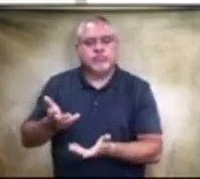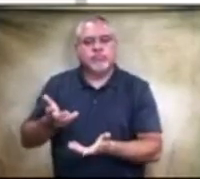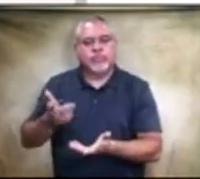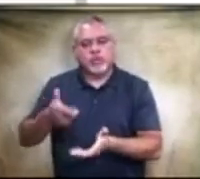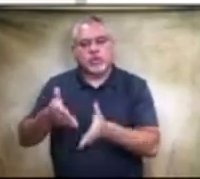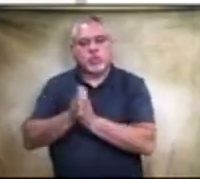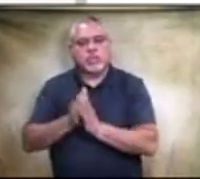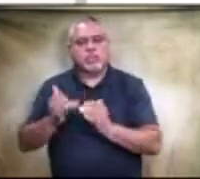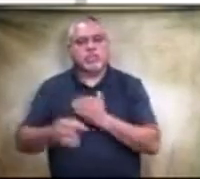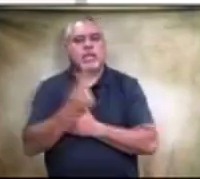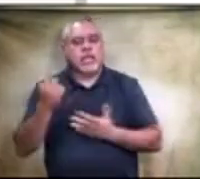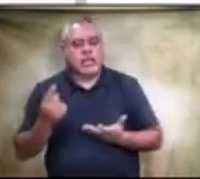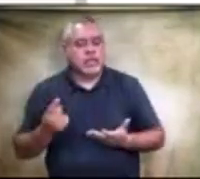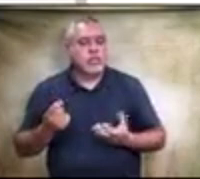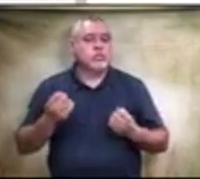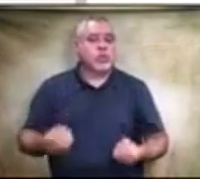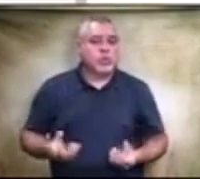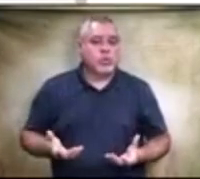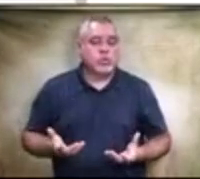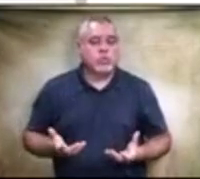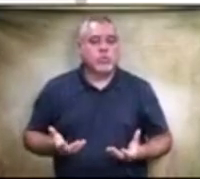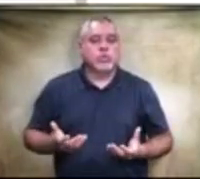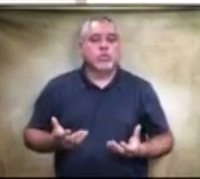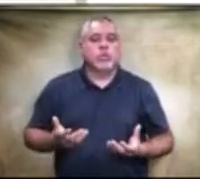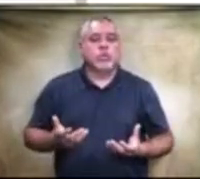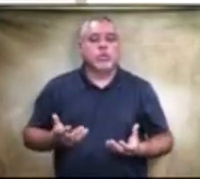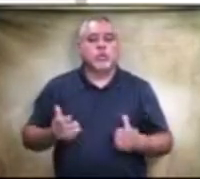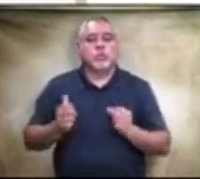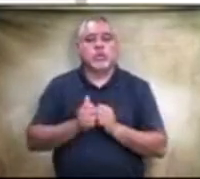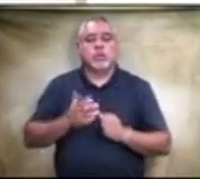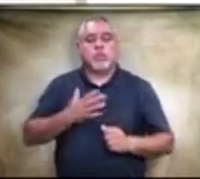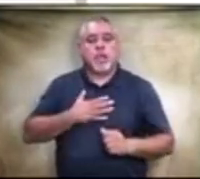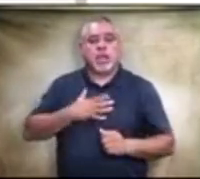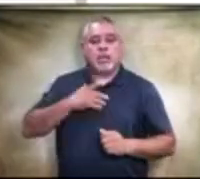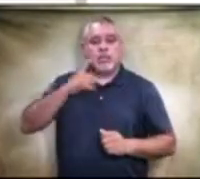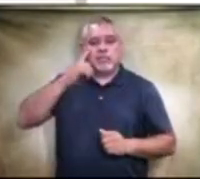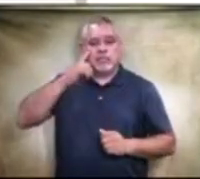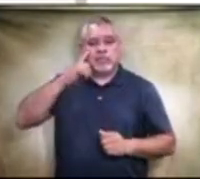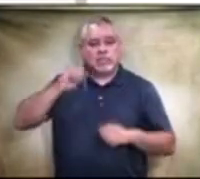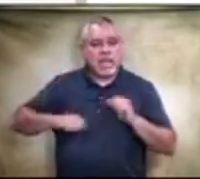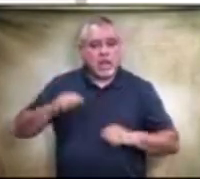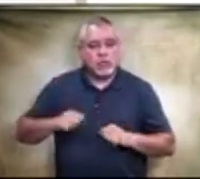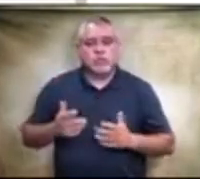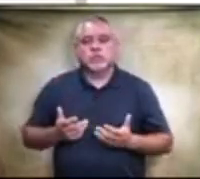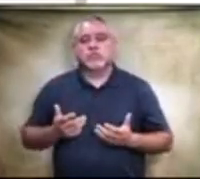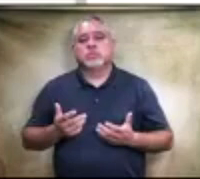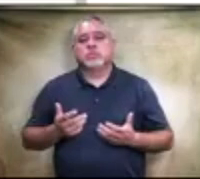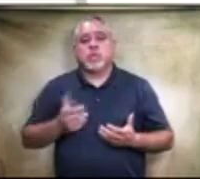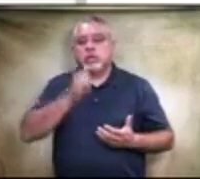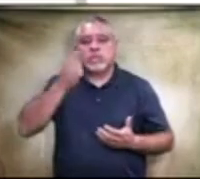So, in view of my doubts, and, and, and I don't understand why we only have three